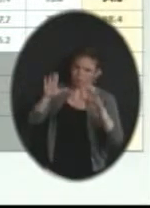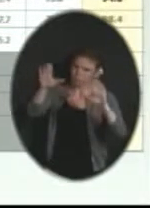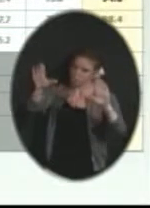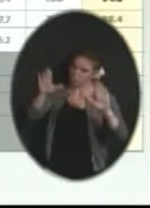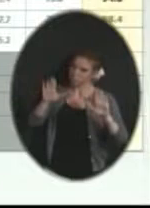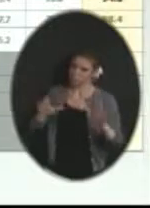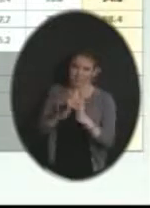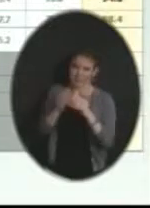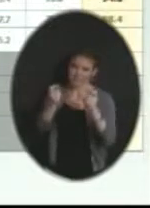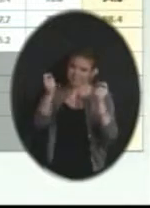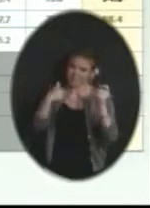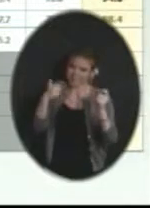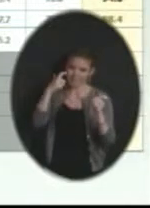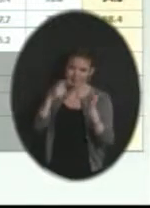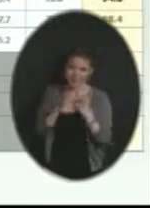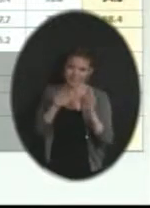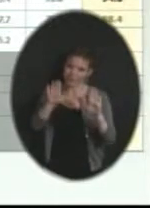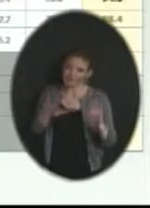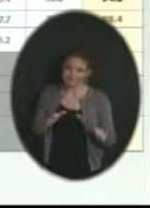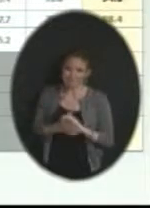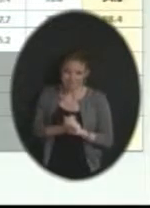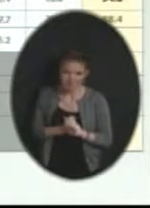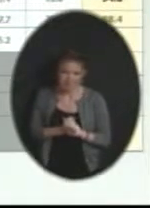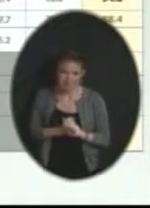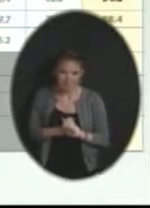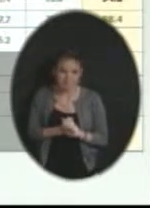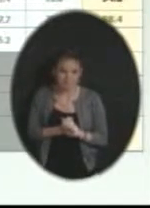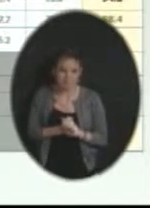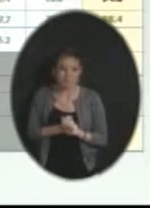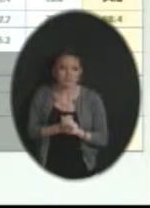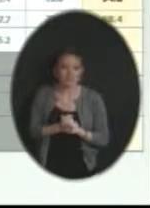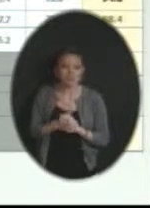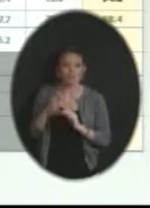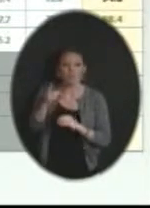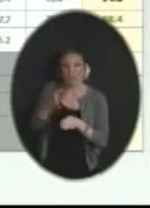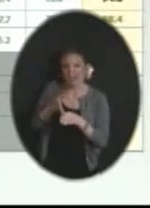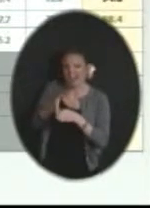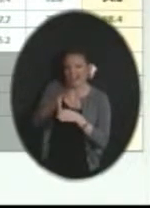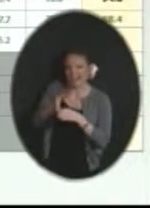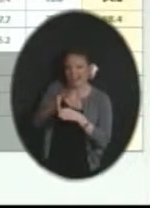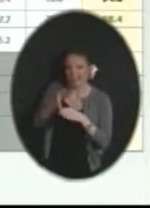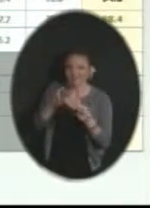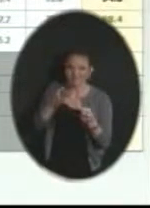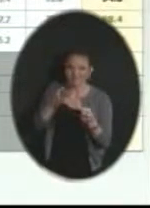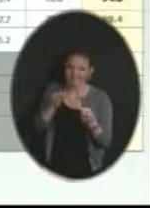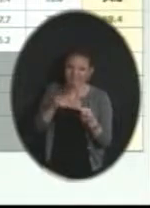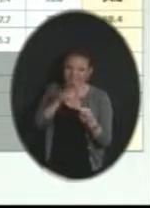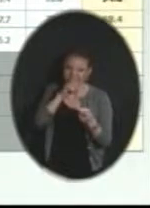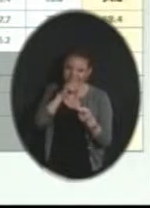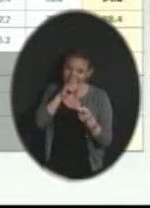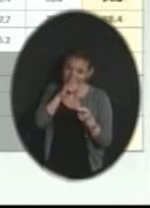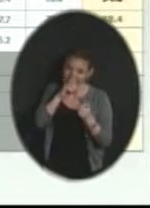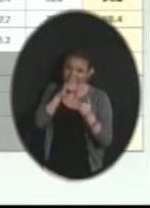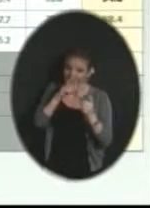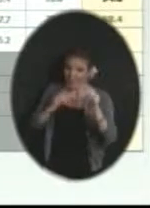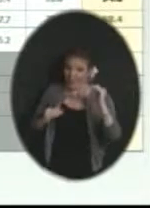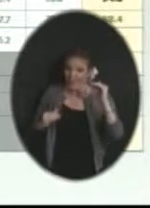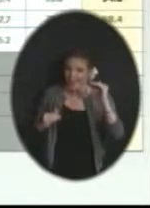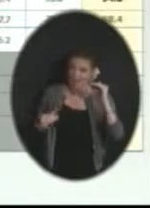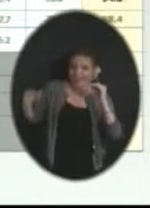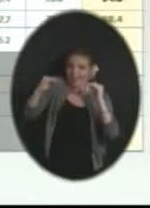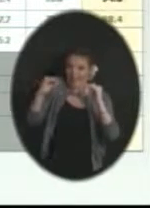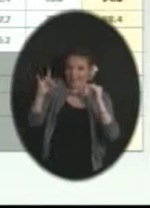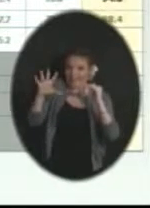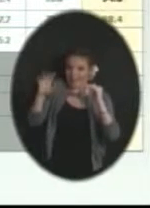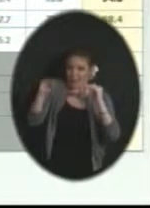and we want to celebrate that increase. An area that I put in blue, it's not really up to our 85 yet, but was